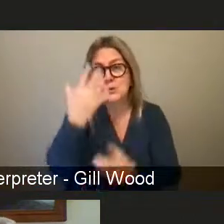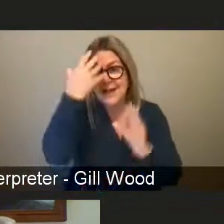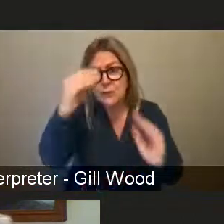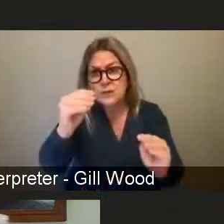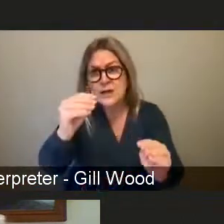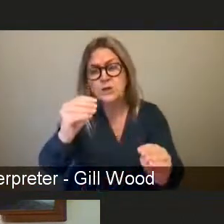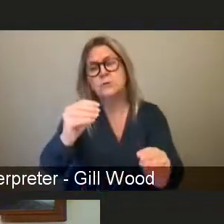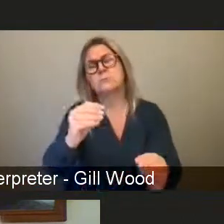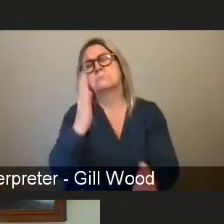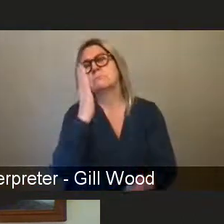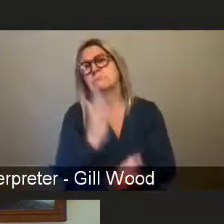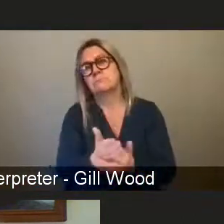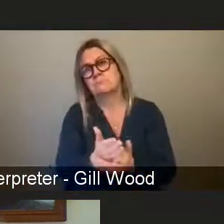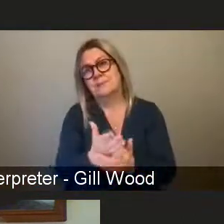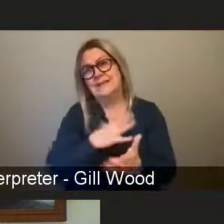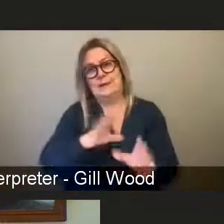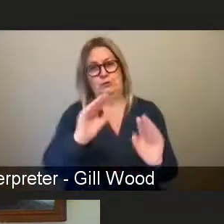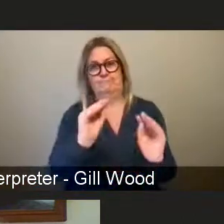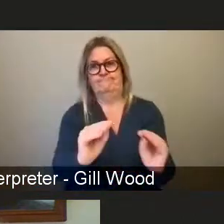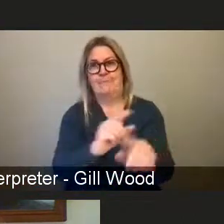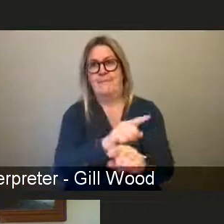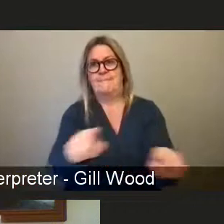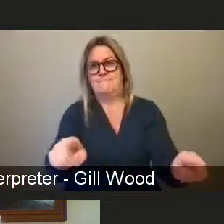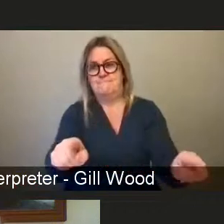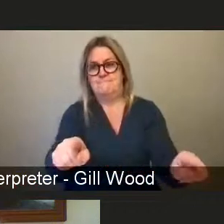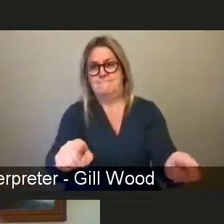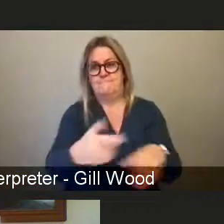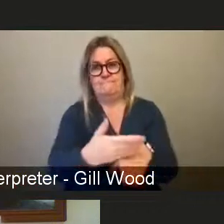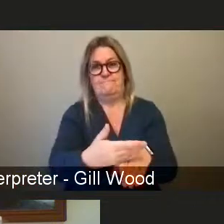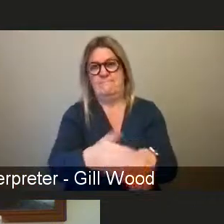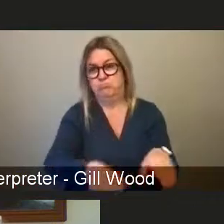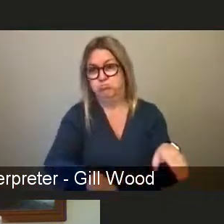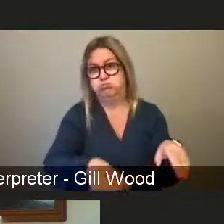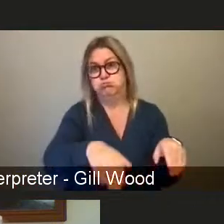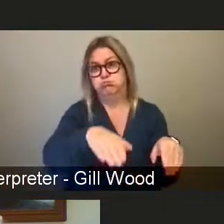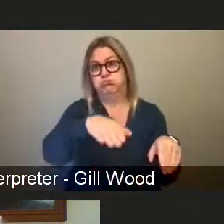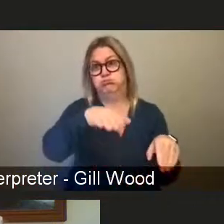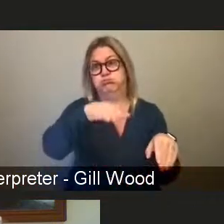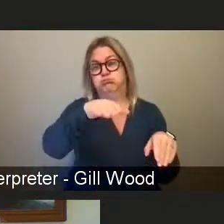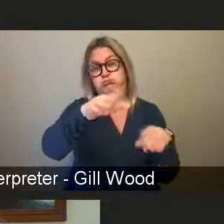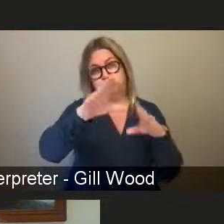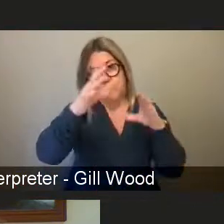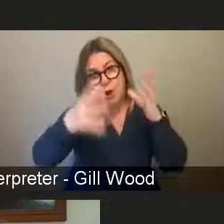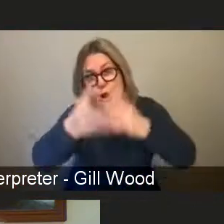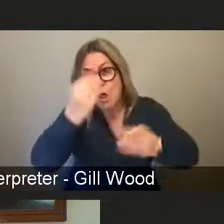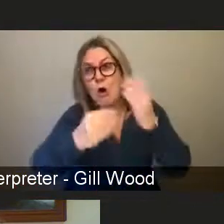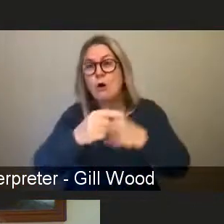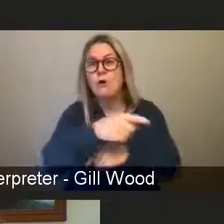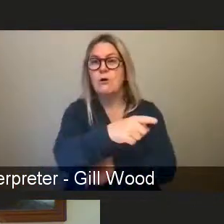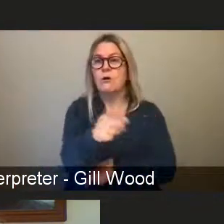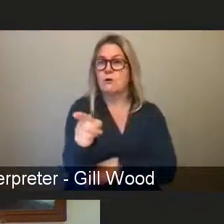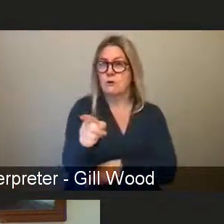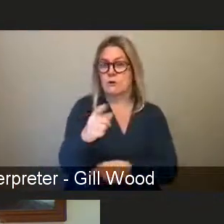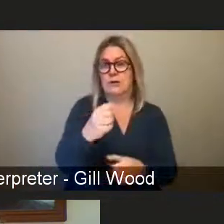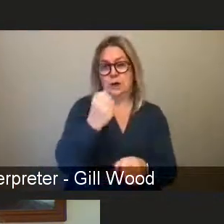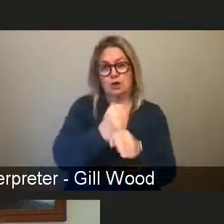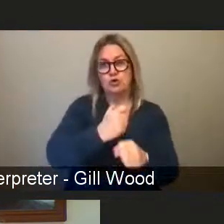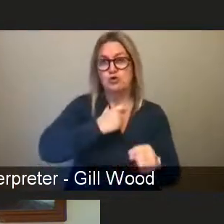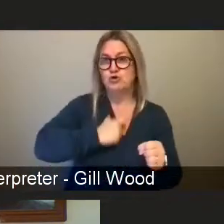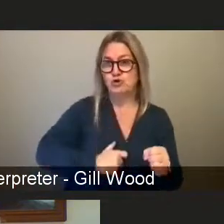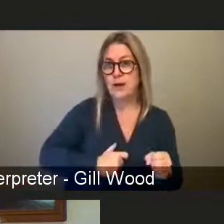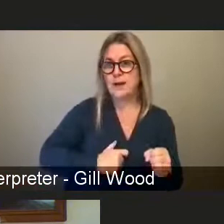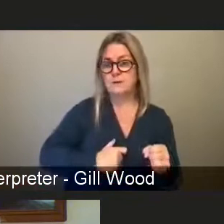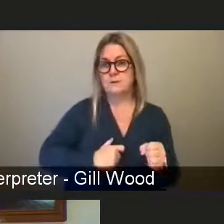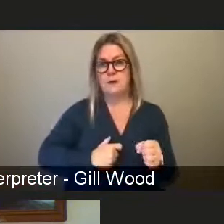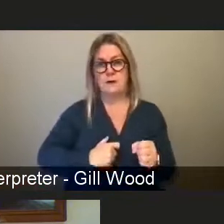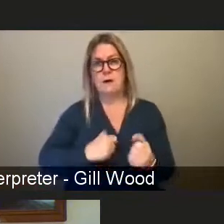integrate from preschool on up gender, you know, gender competent curricula and